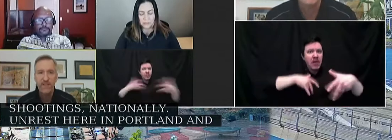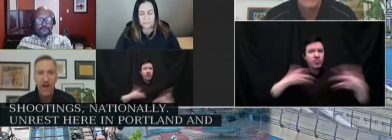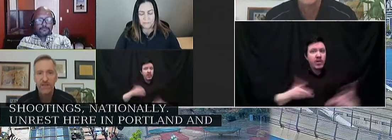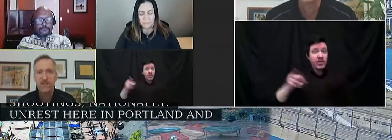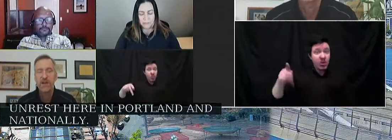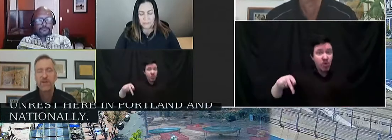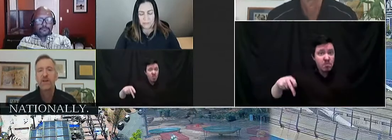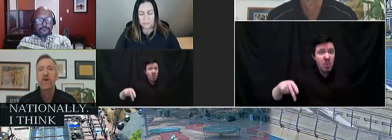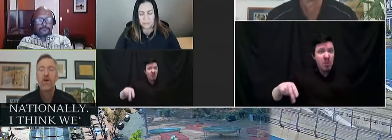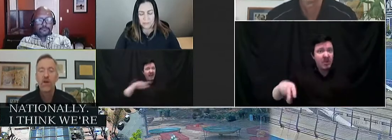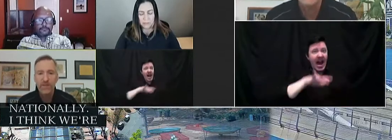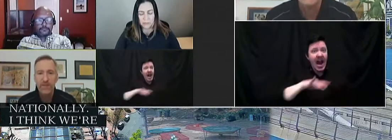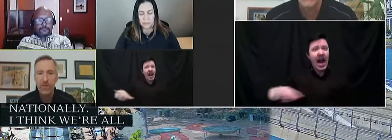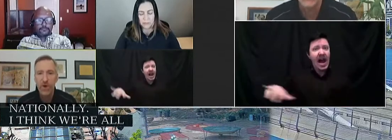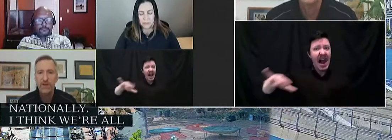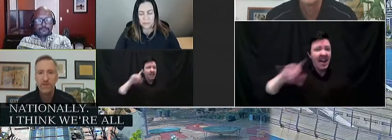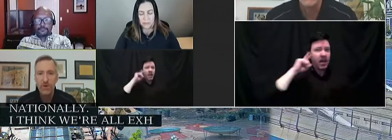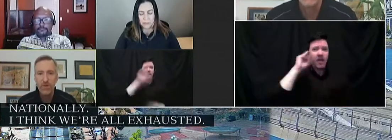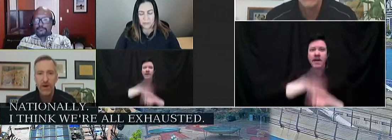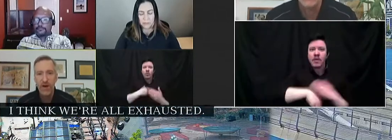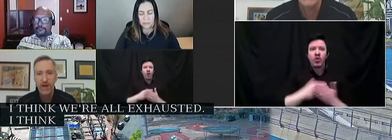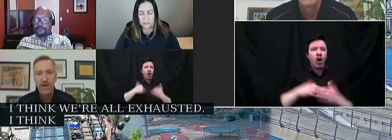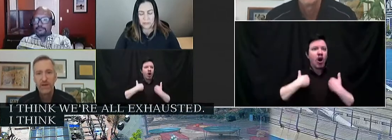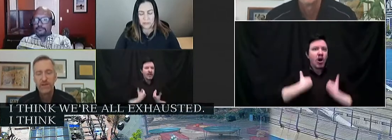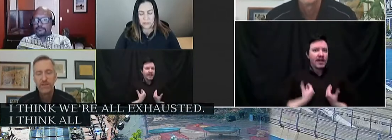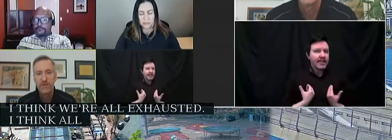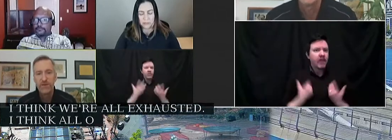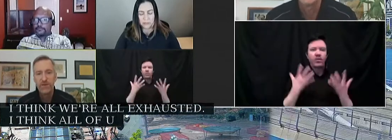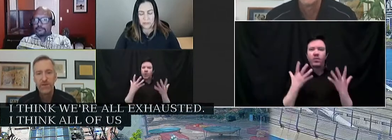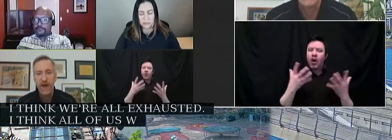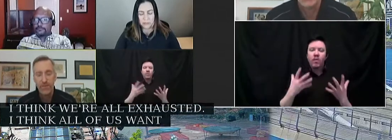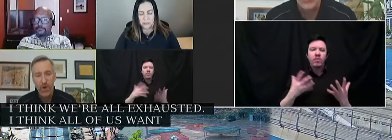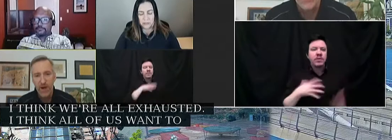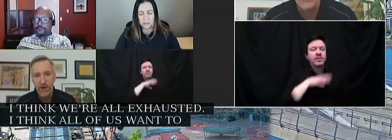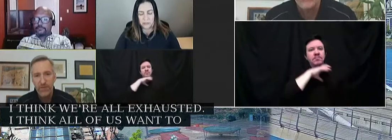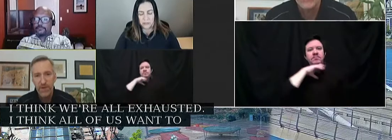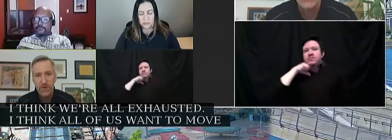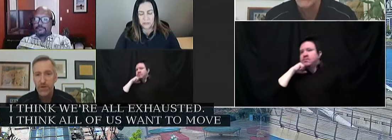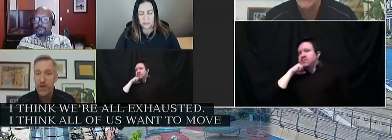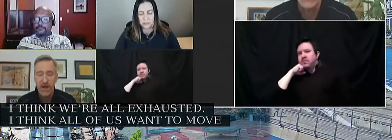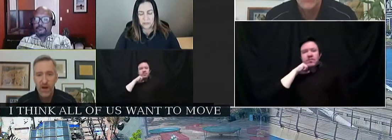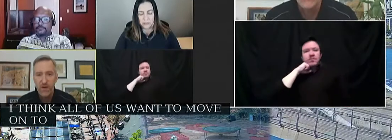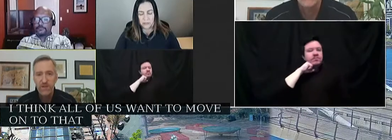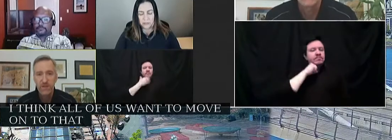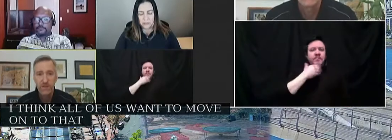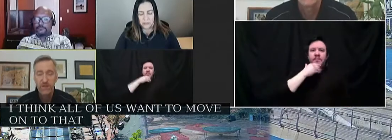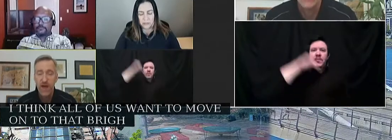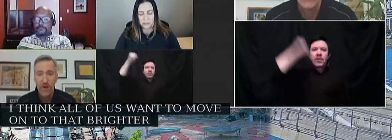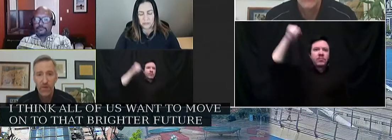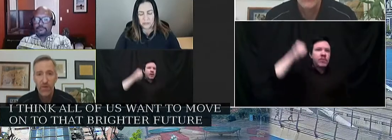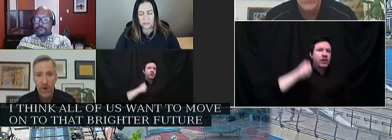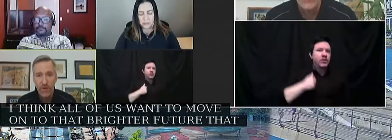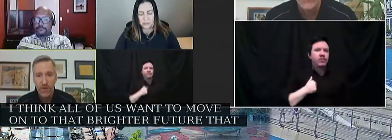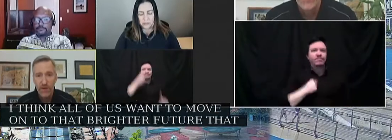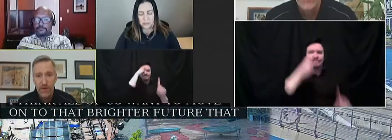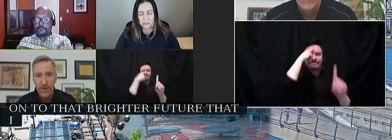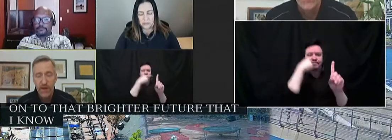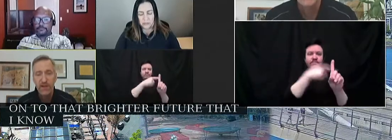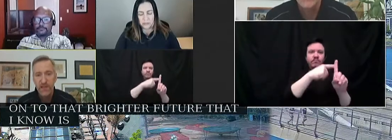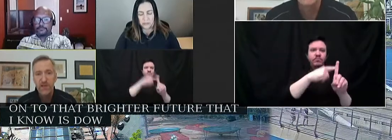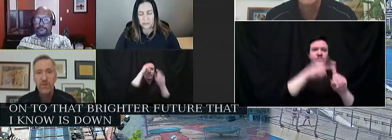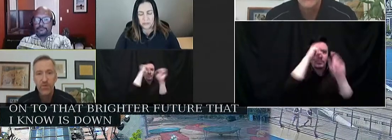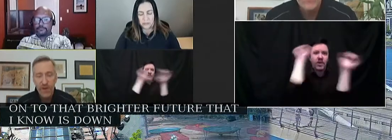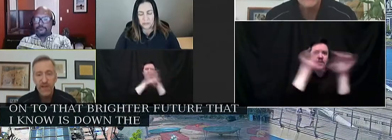all exhausted. think all of us want to move on to that brighter future that I know is down the road.